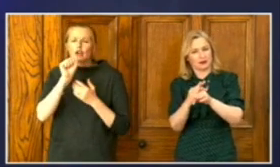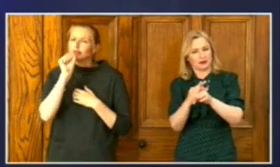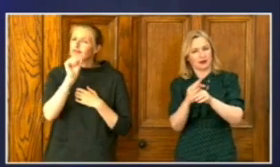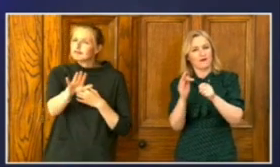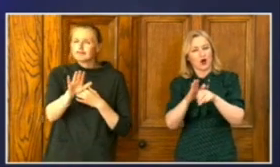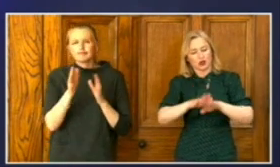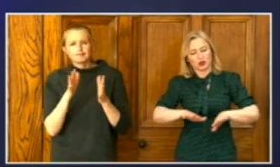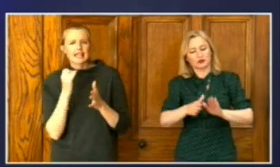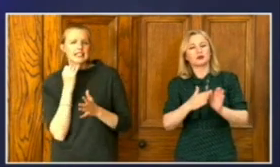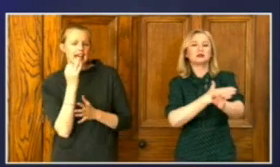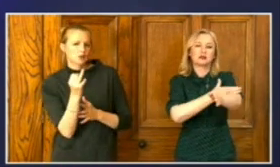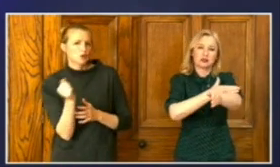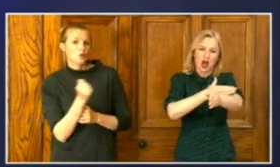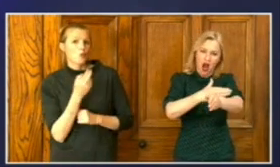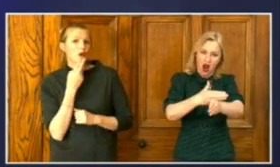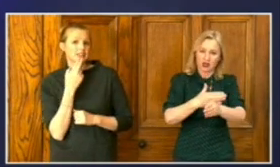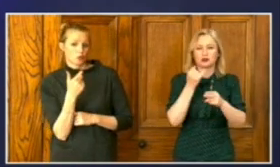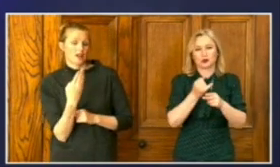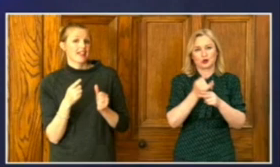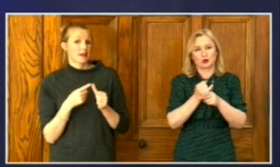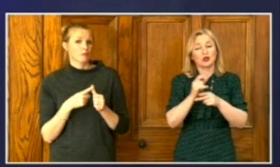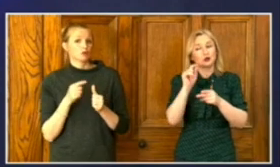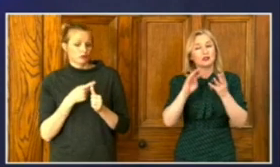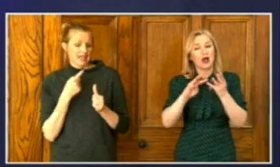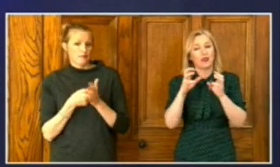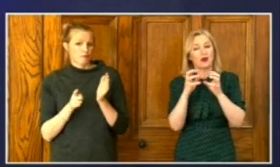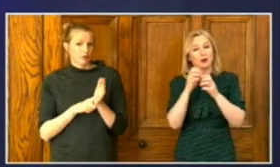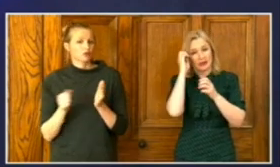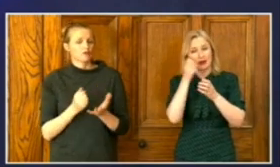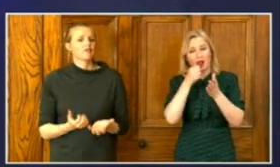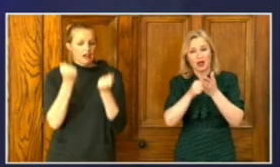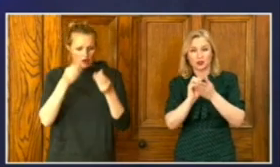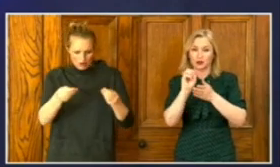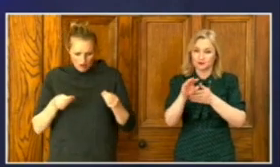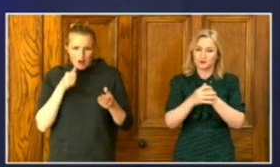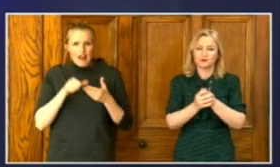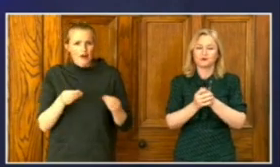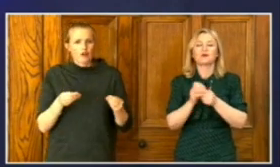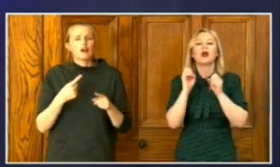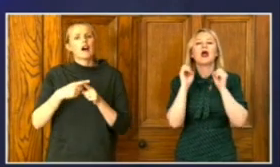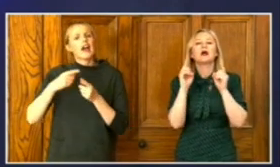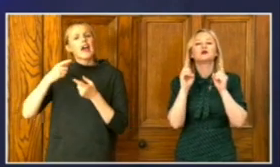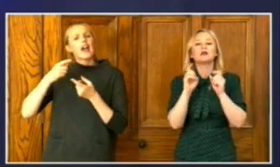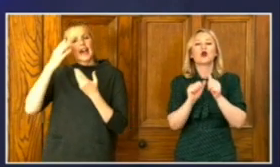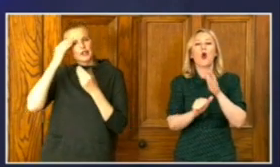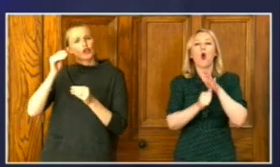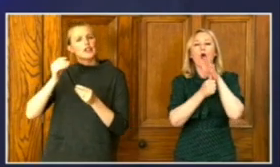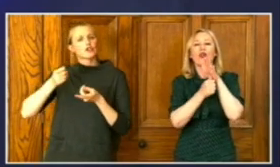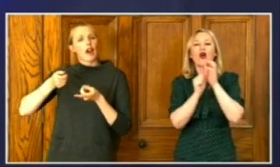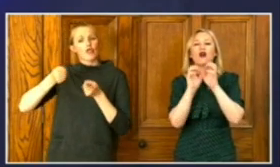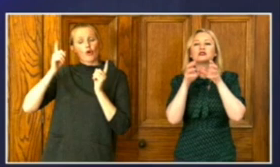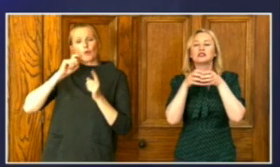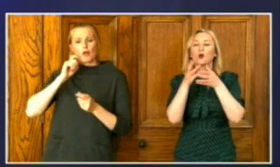next week on Wednesday 29th of April. And the Education Authority will also be opening an online portal which will be